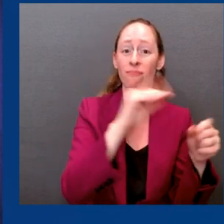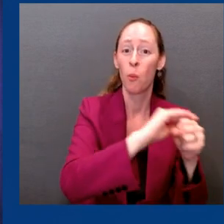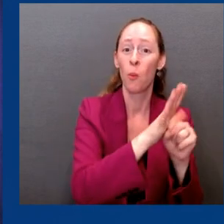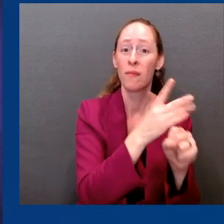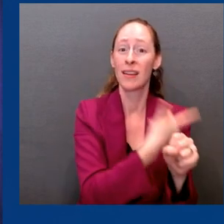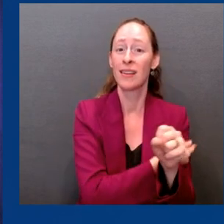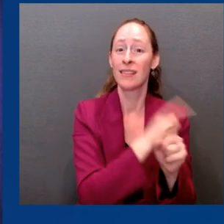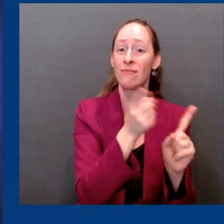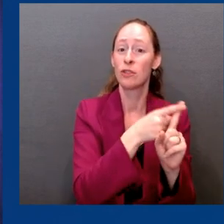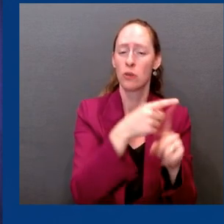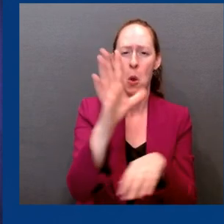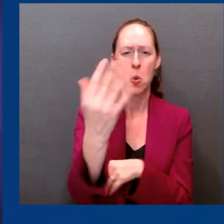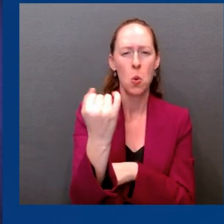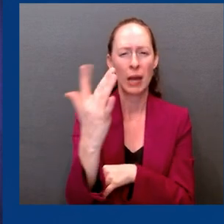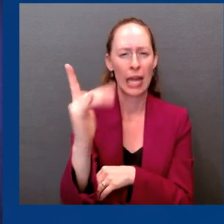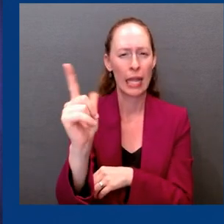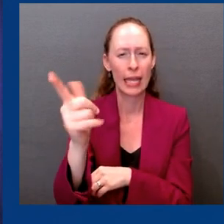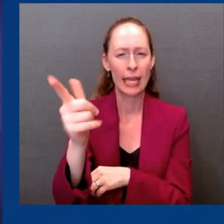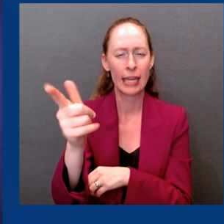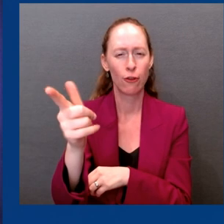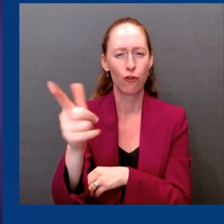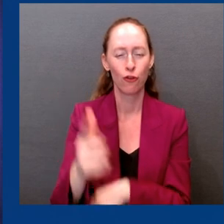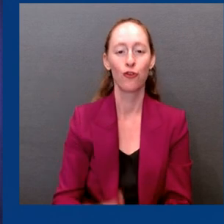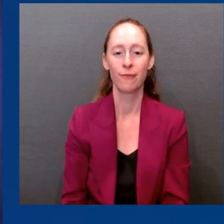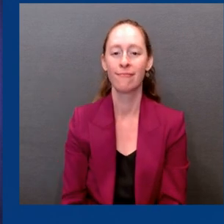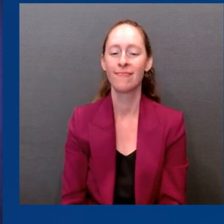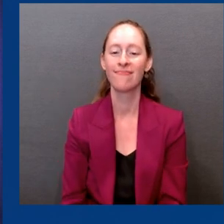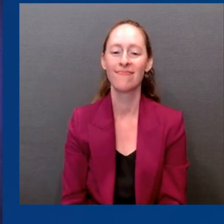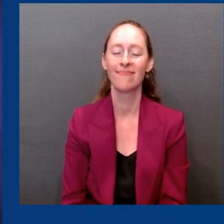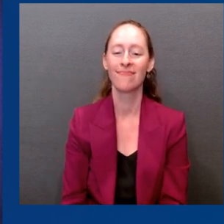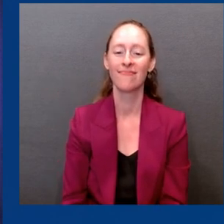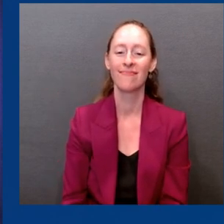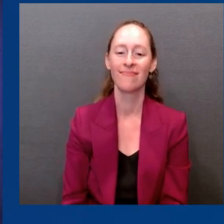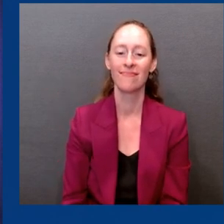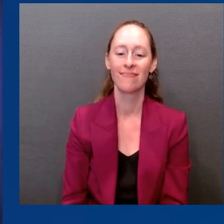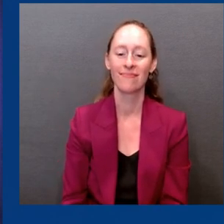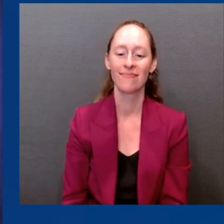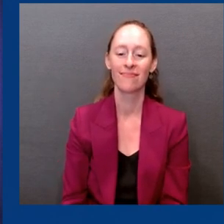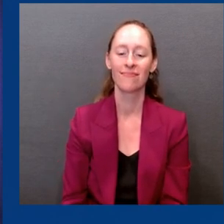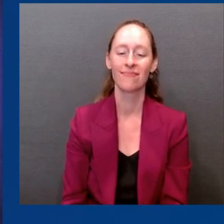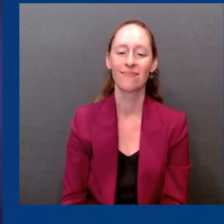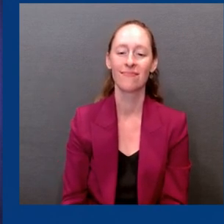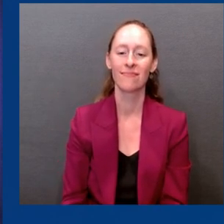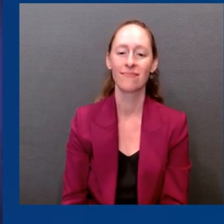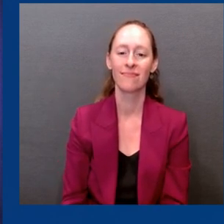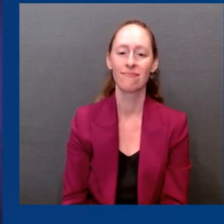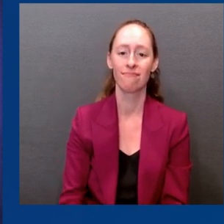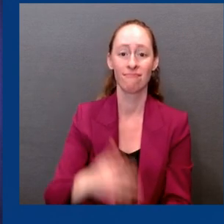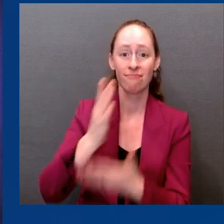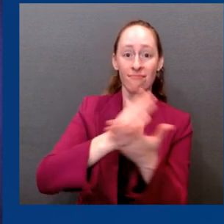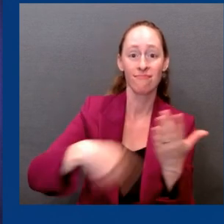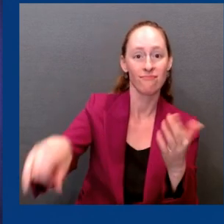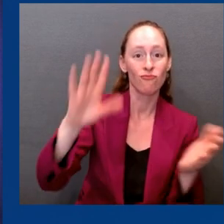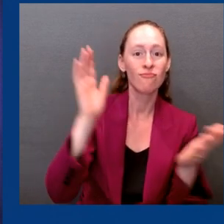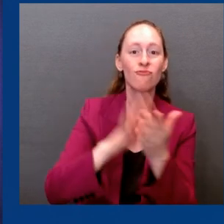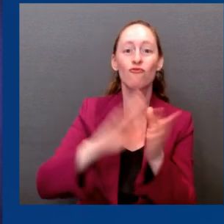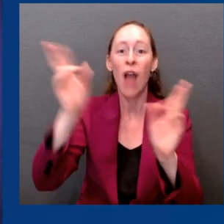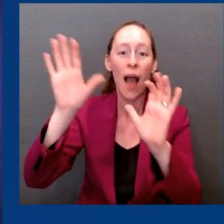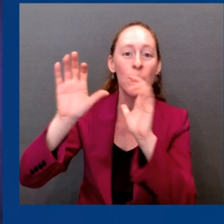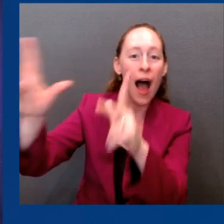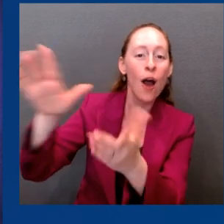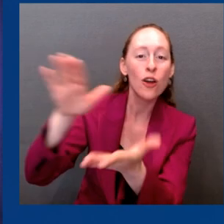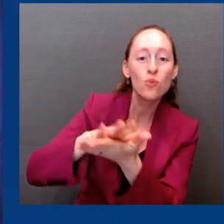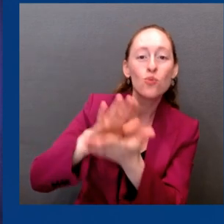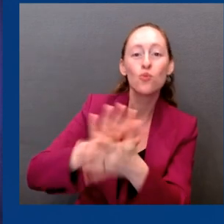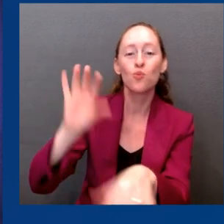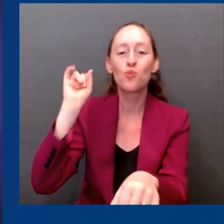regular routines after the summer. And as the annual flu vaccination campaign kicks into high gear later